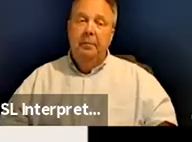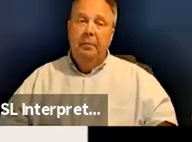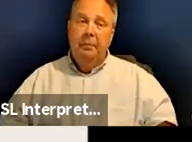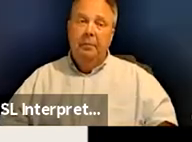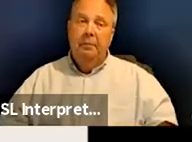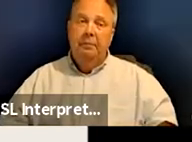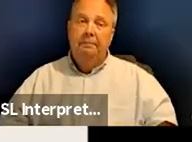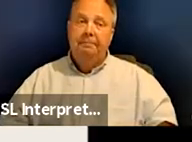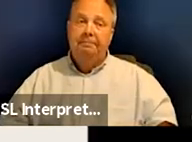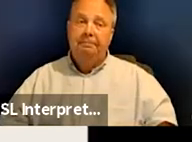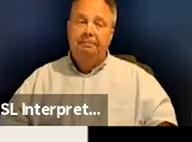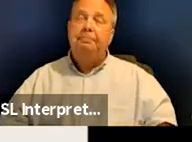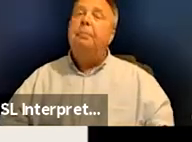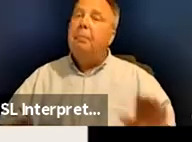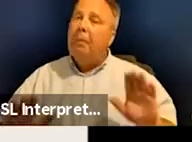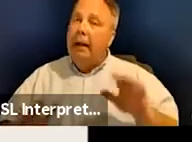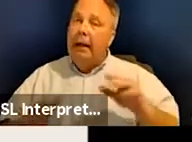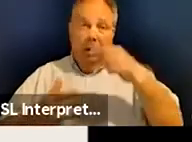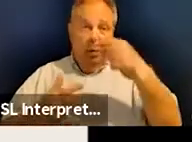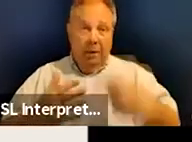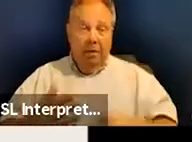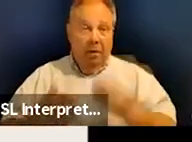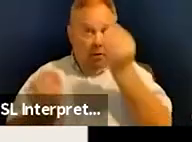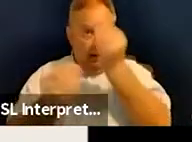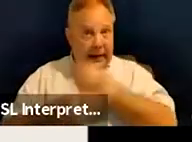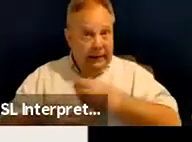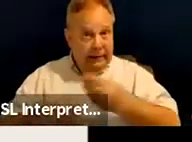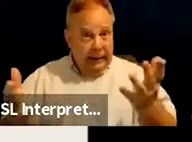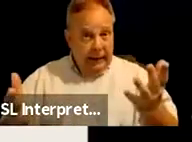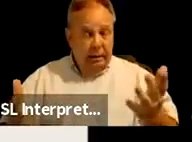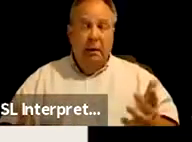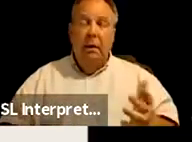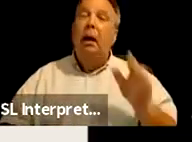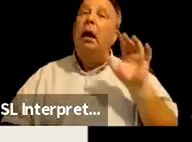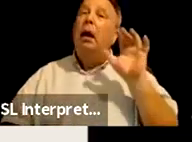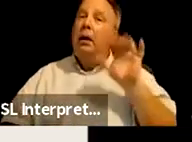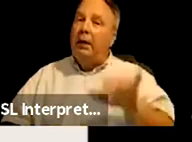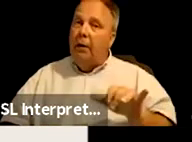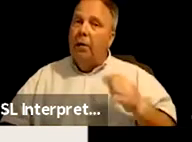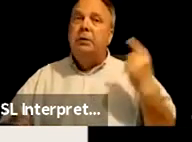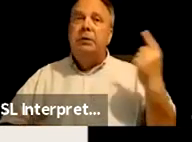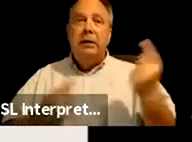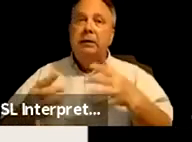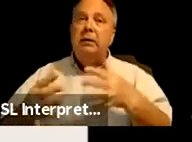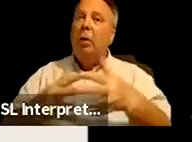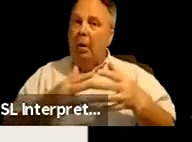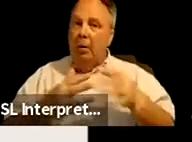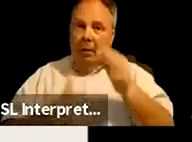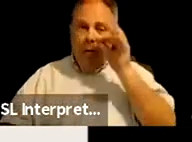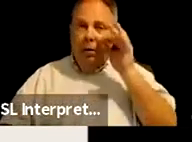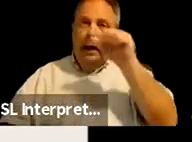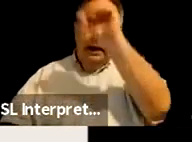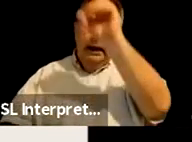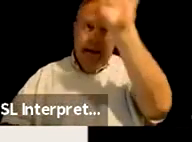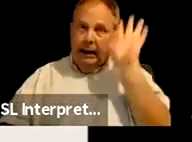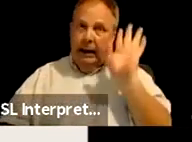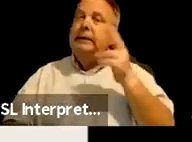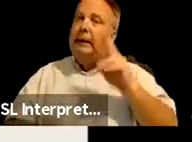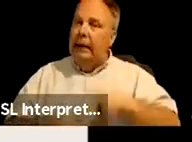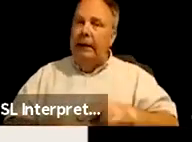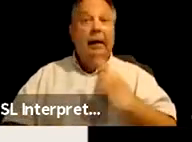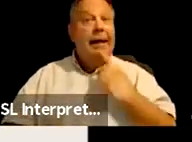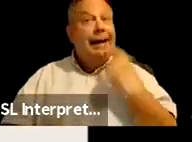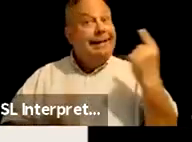Um, now with all of that said, uh, those considered American Indian and Alaska native, and I say